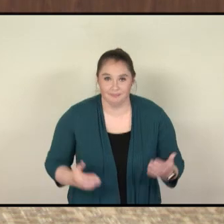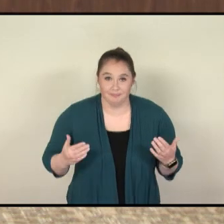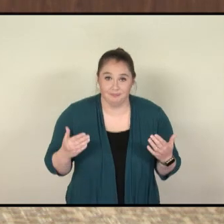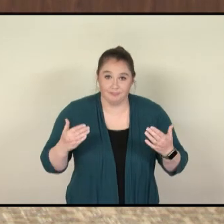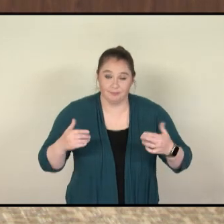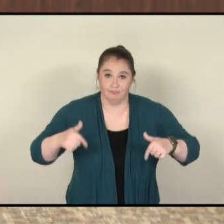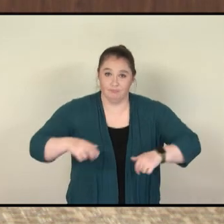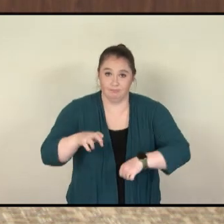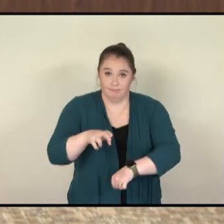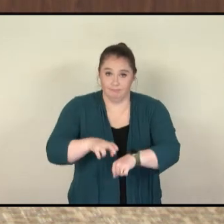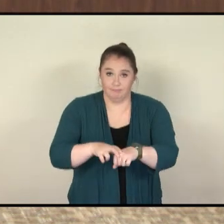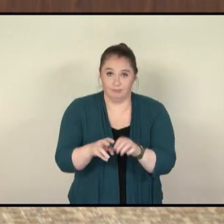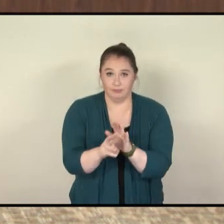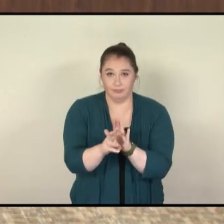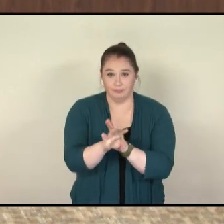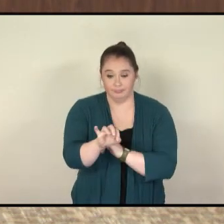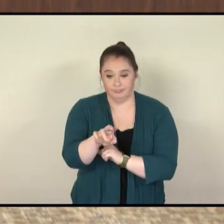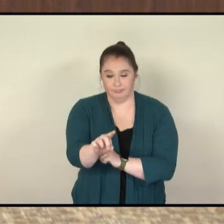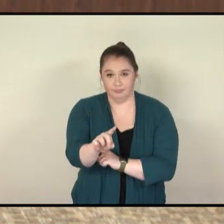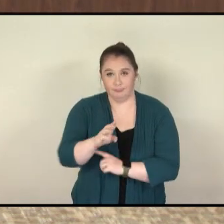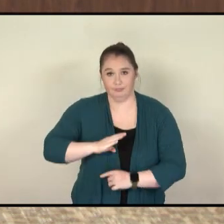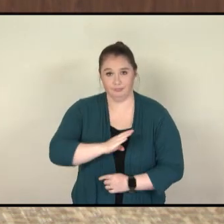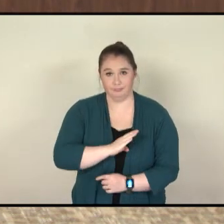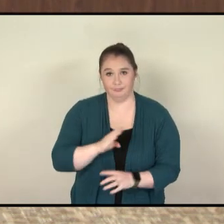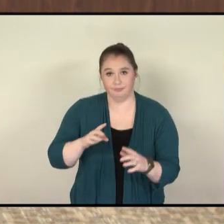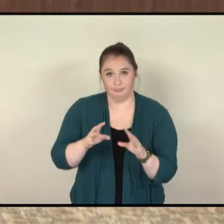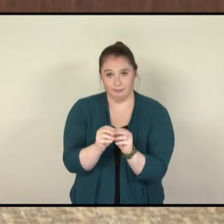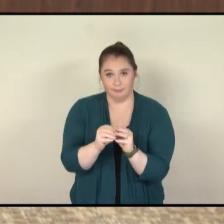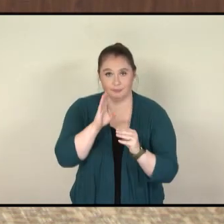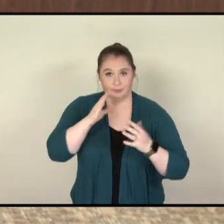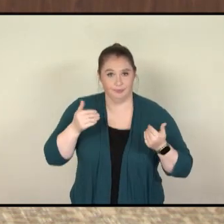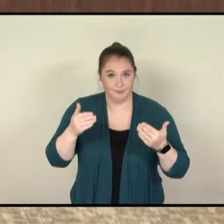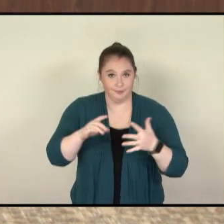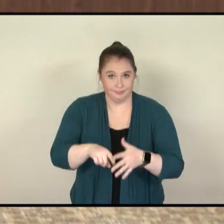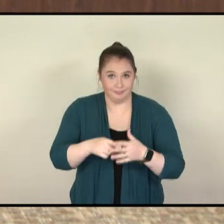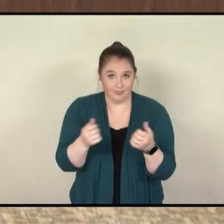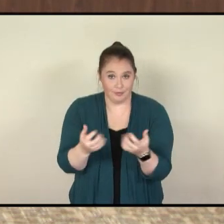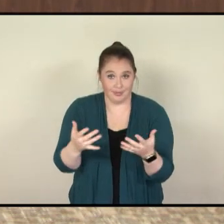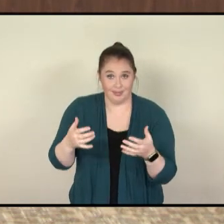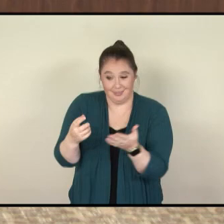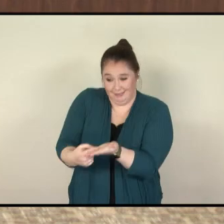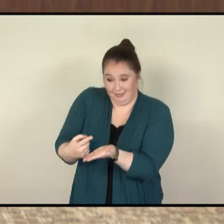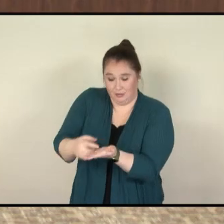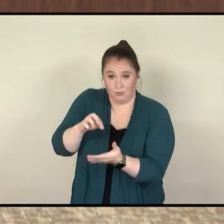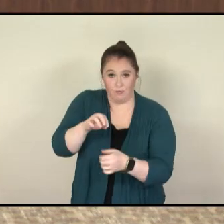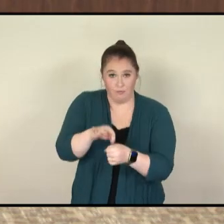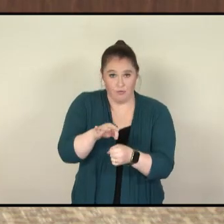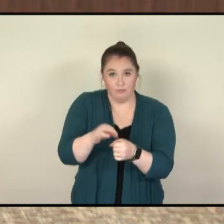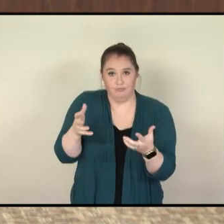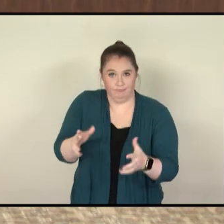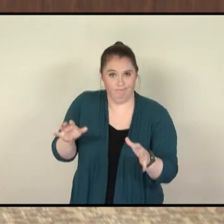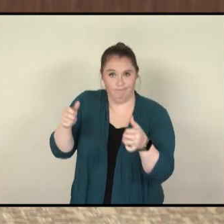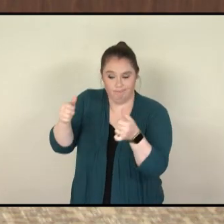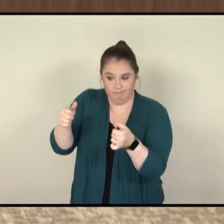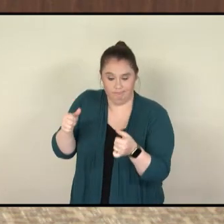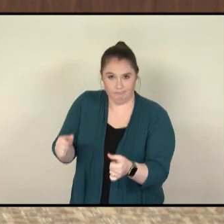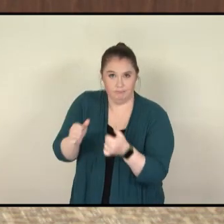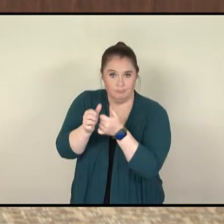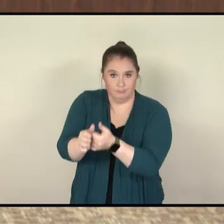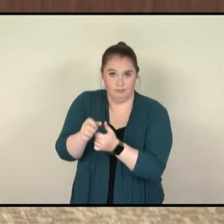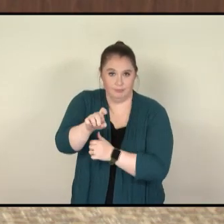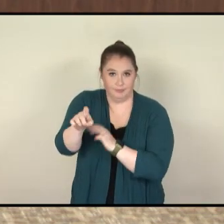this regular meeting of the Waco Independent School Board is hereby call to order all items which may be discussed or voted upon this evening have been posted